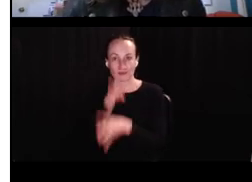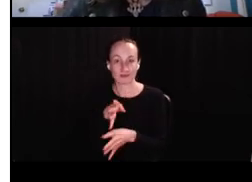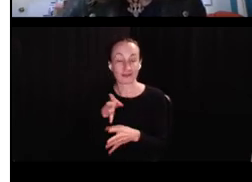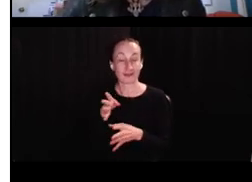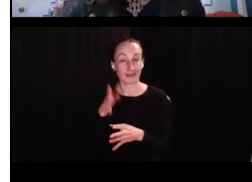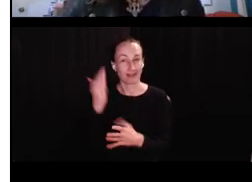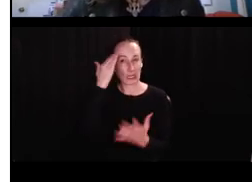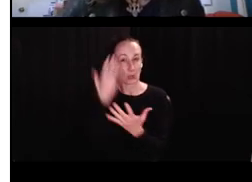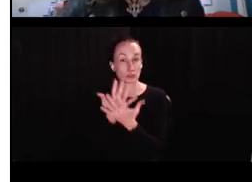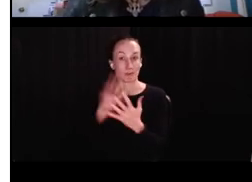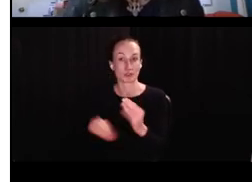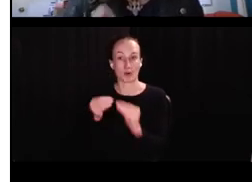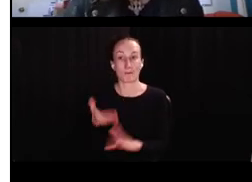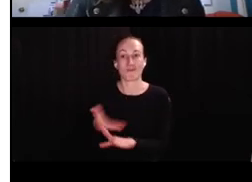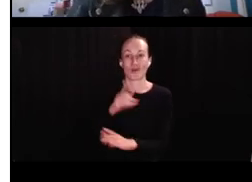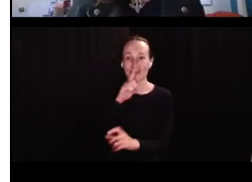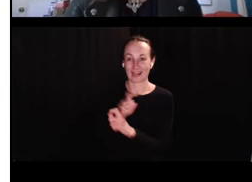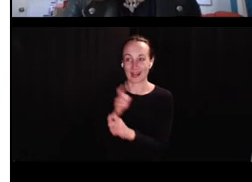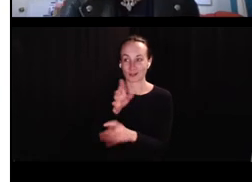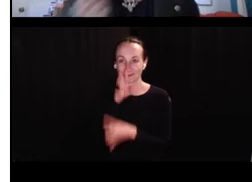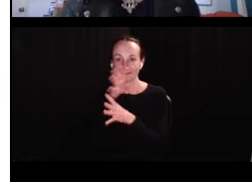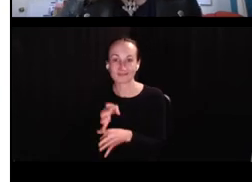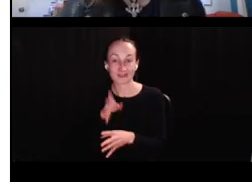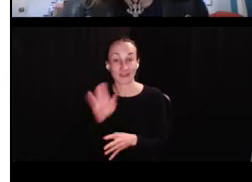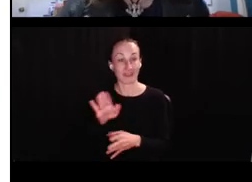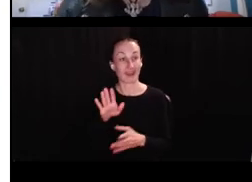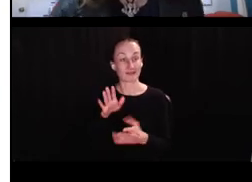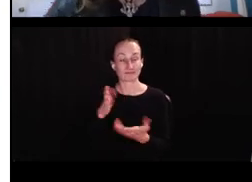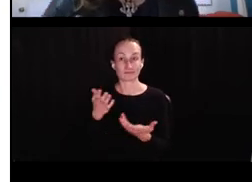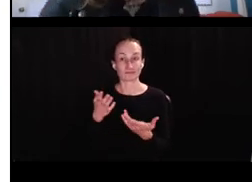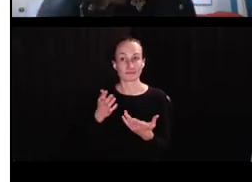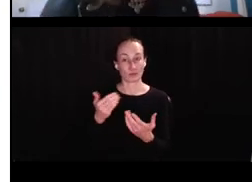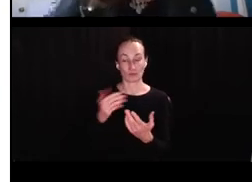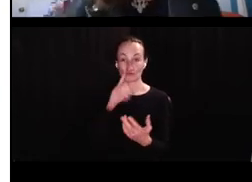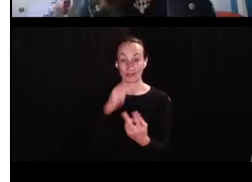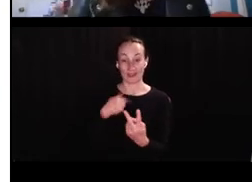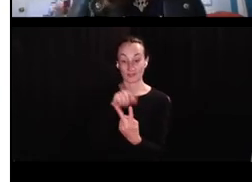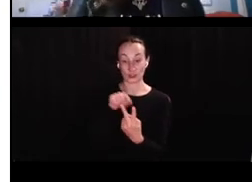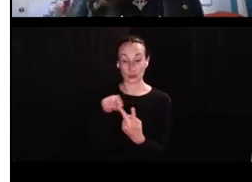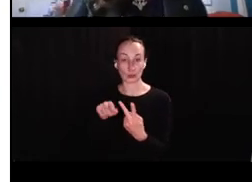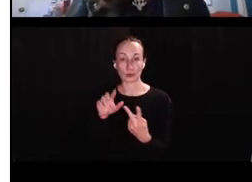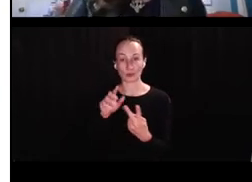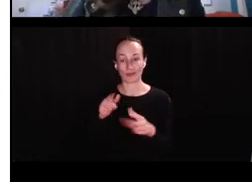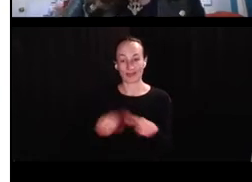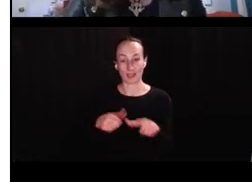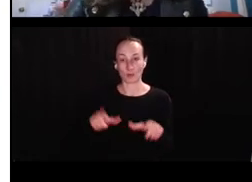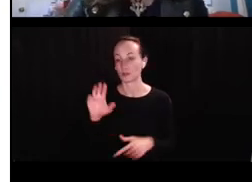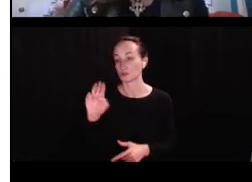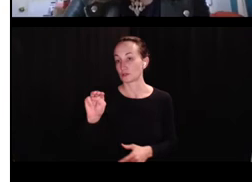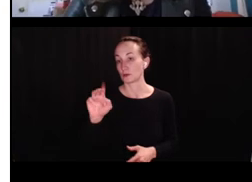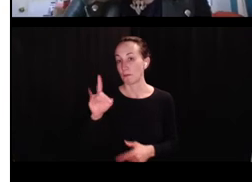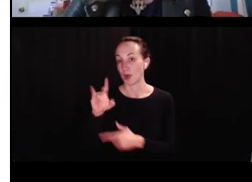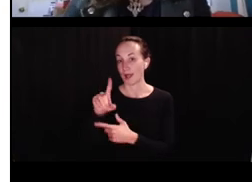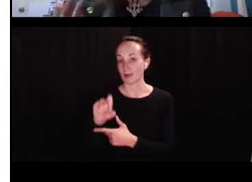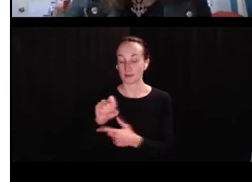Um, so they're doing so much more before they start producing forms. The, the perception, um, that